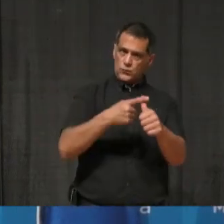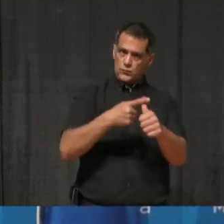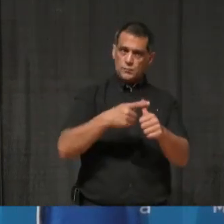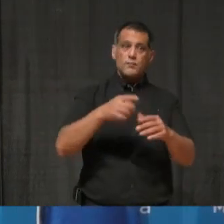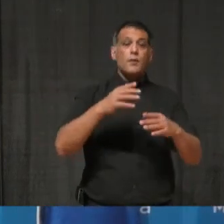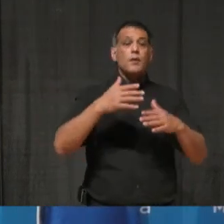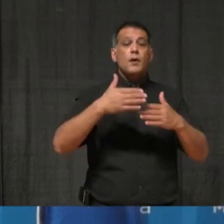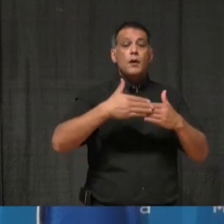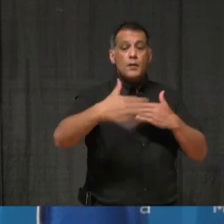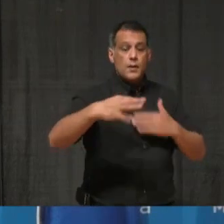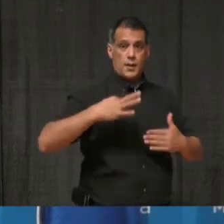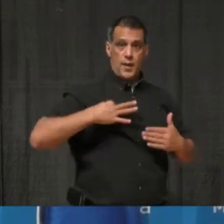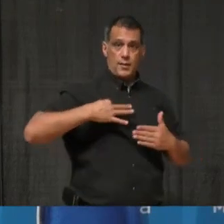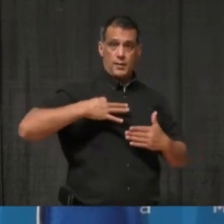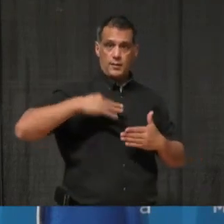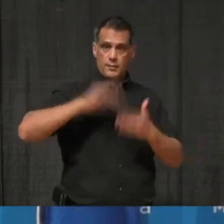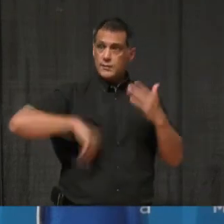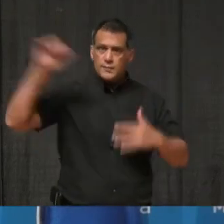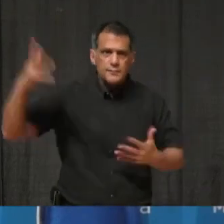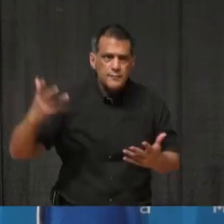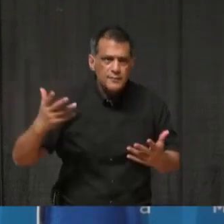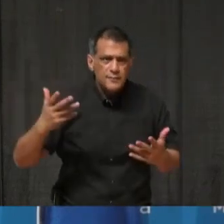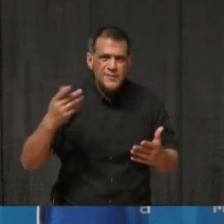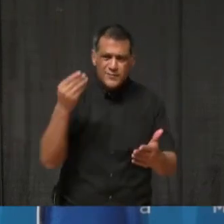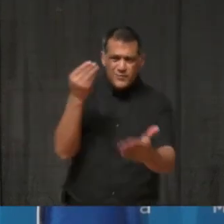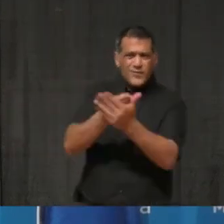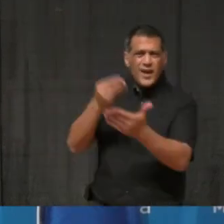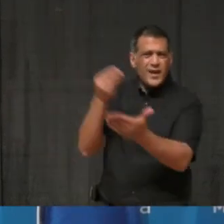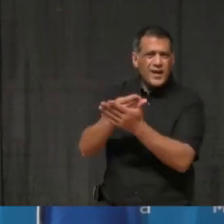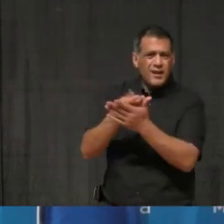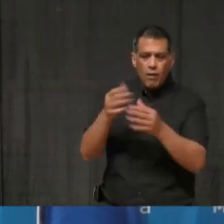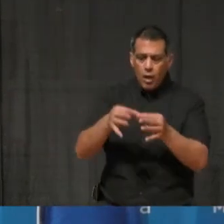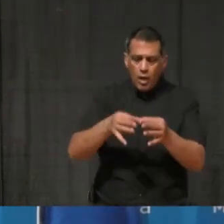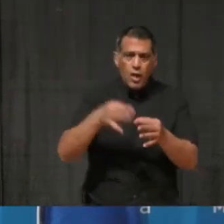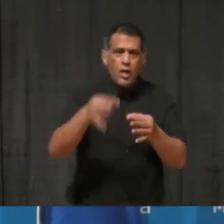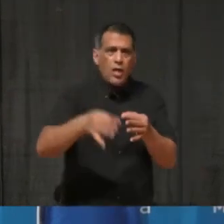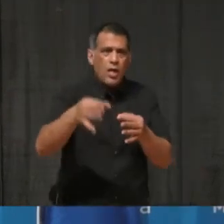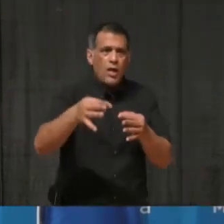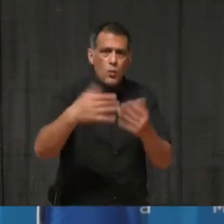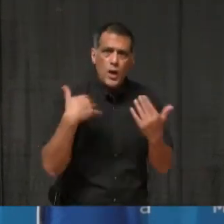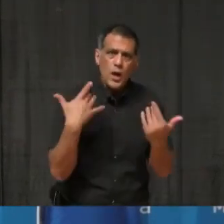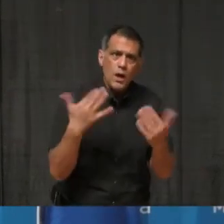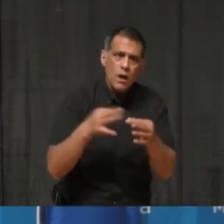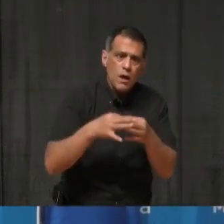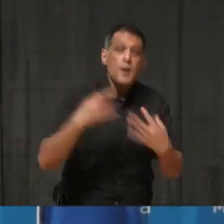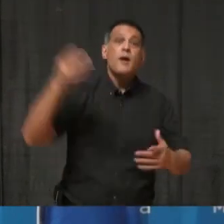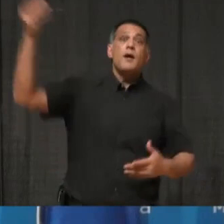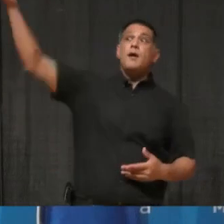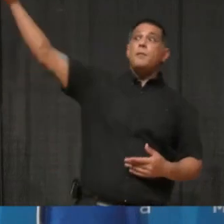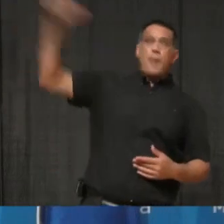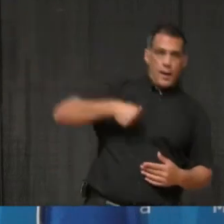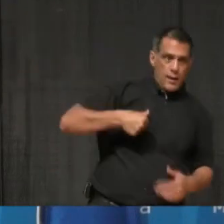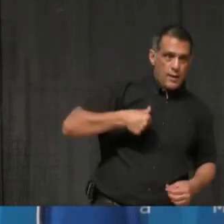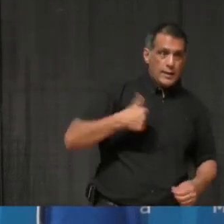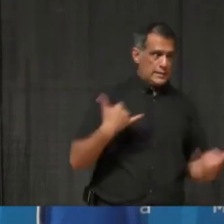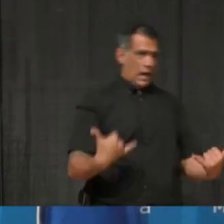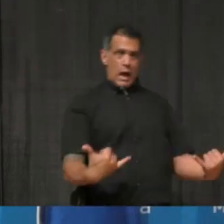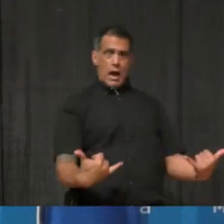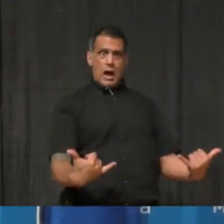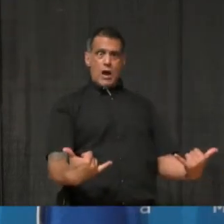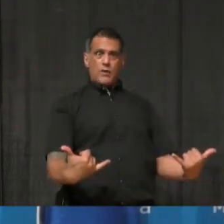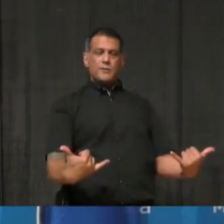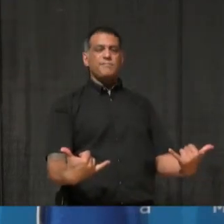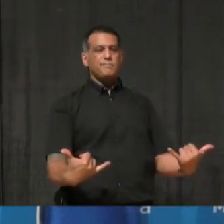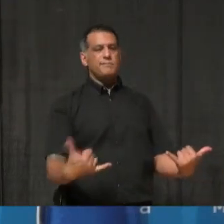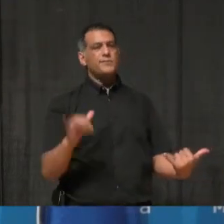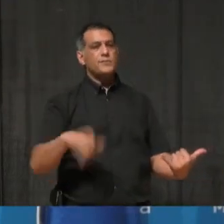We know that these financial supports can often take weeks to get to the people who need them the most. Workers